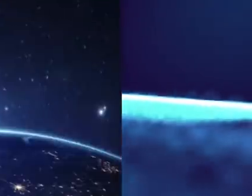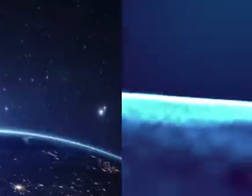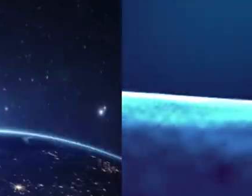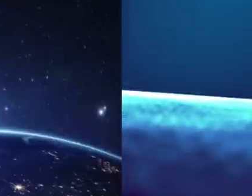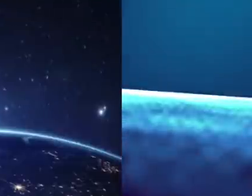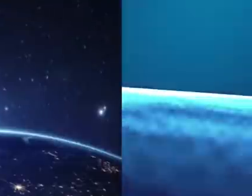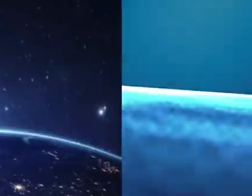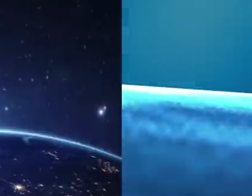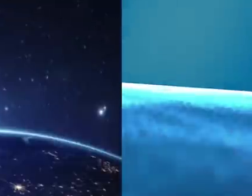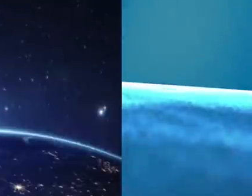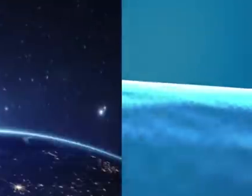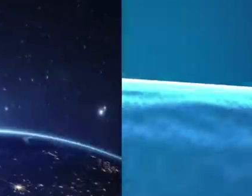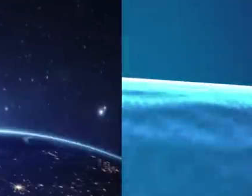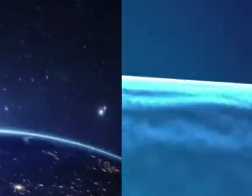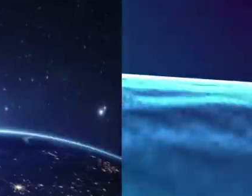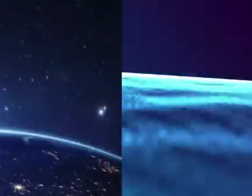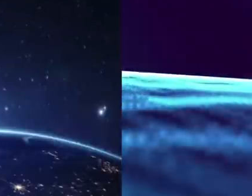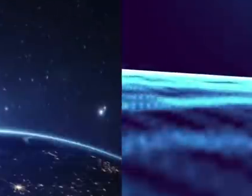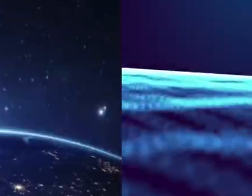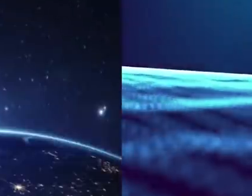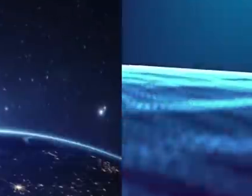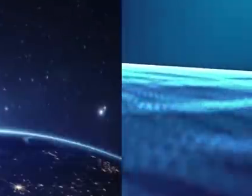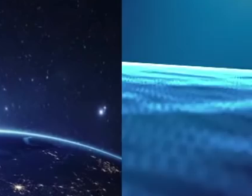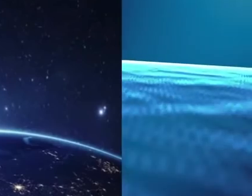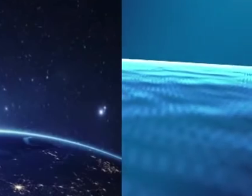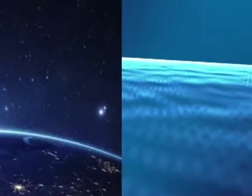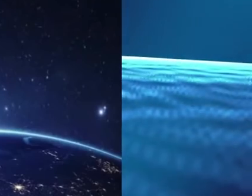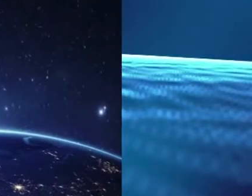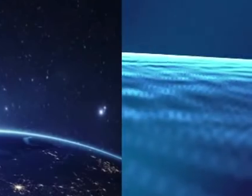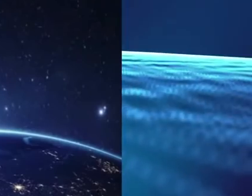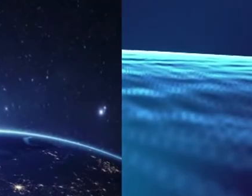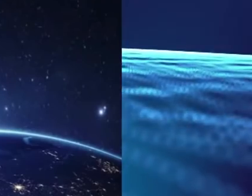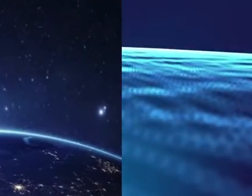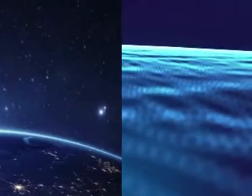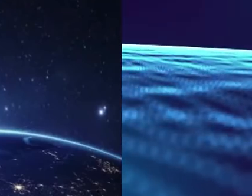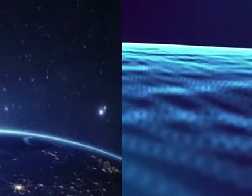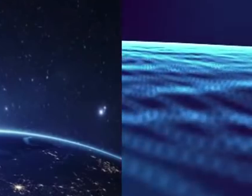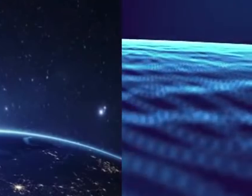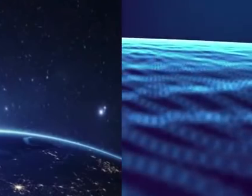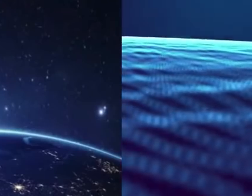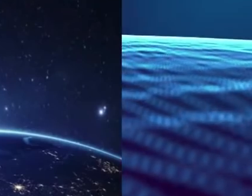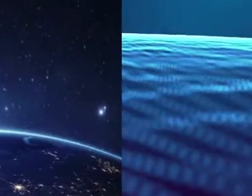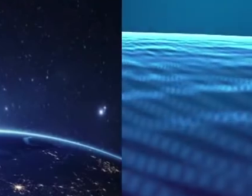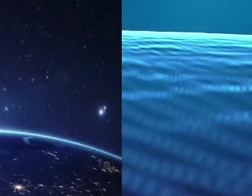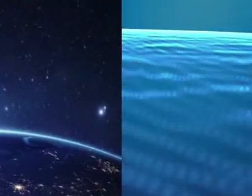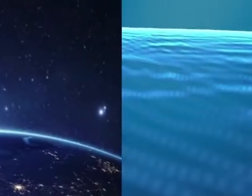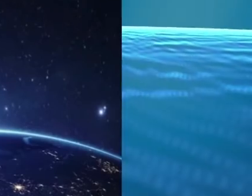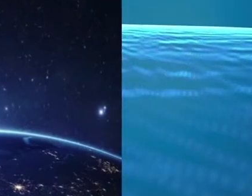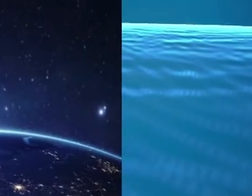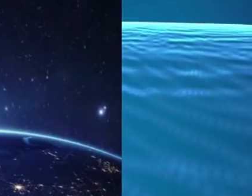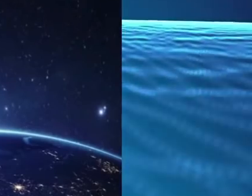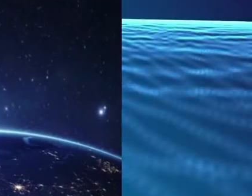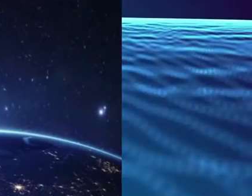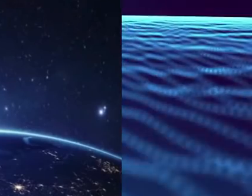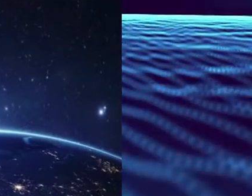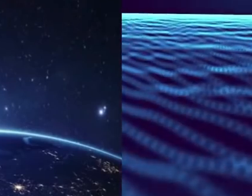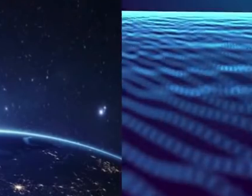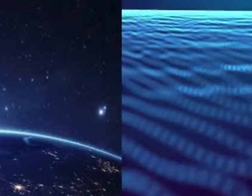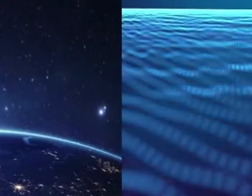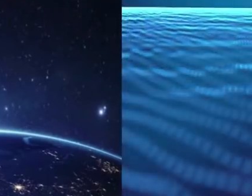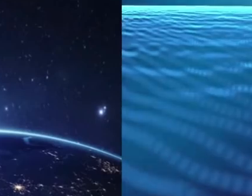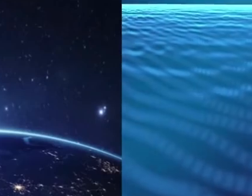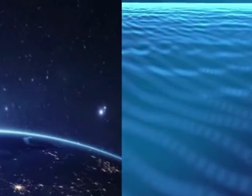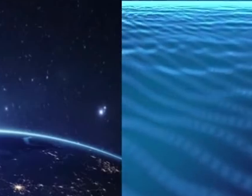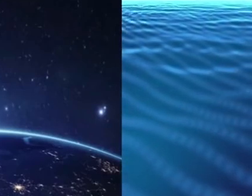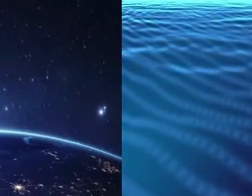reverent, or you think that you may even need intervention at the level of a health care professional. I want us to start to normalize that because we really, really